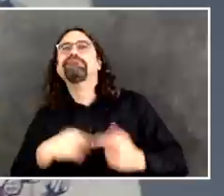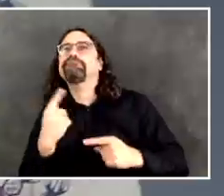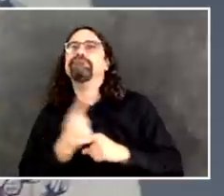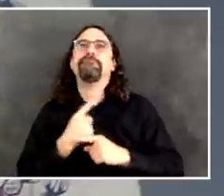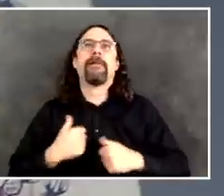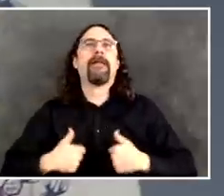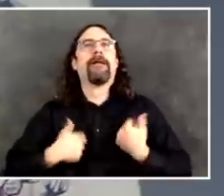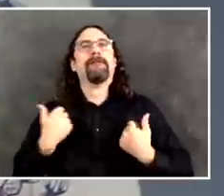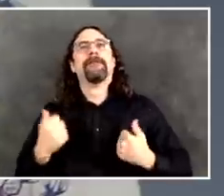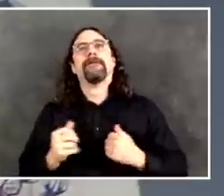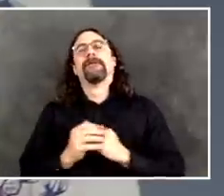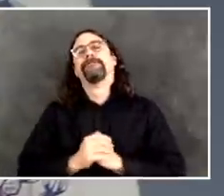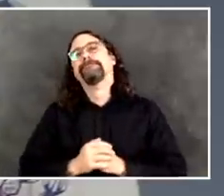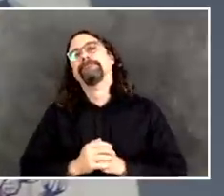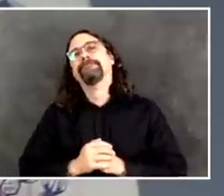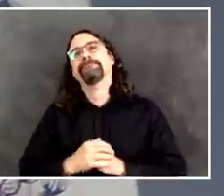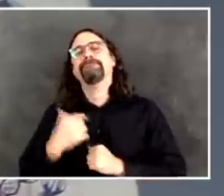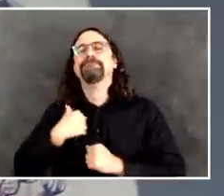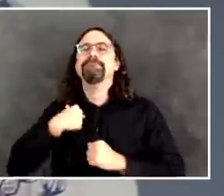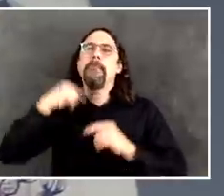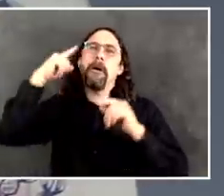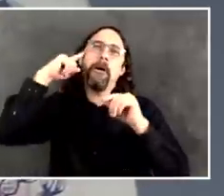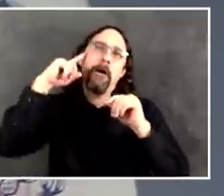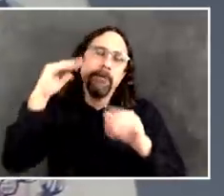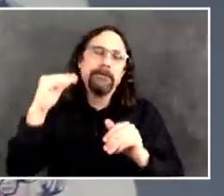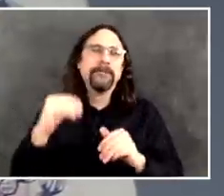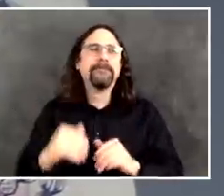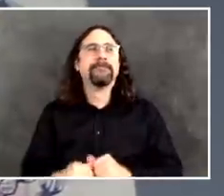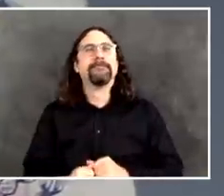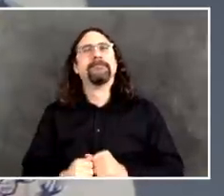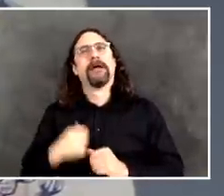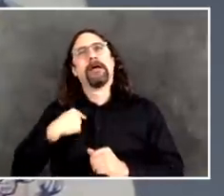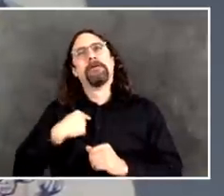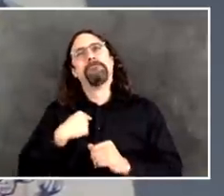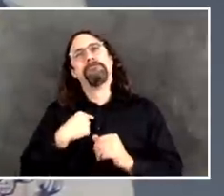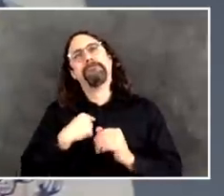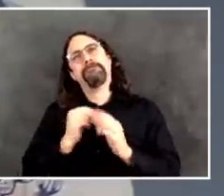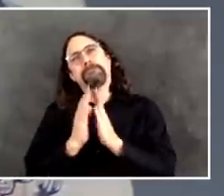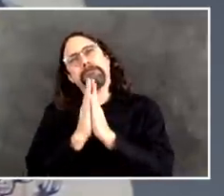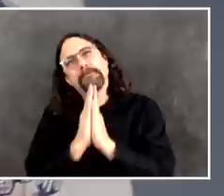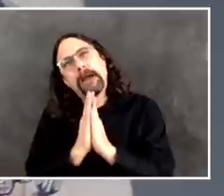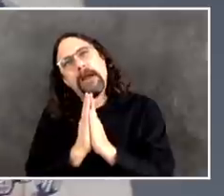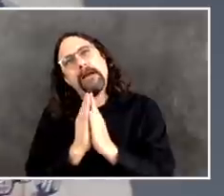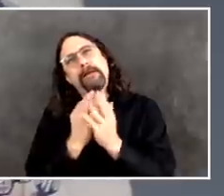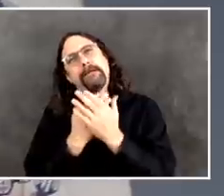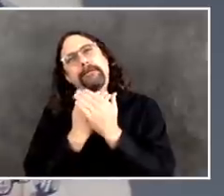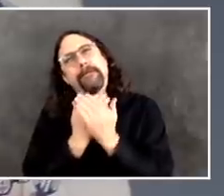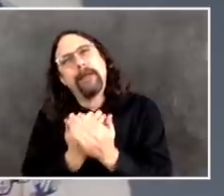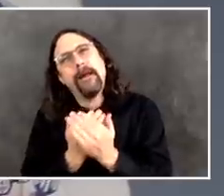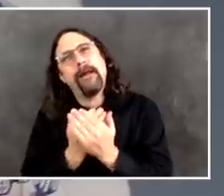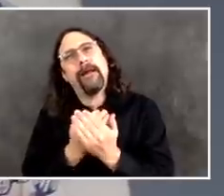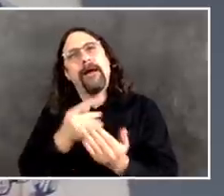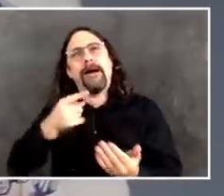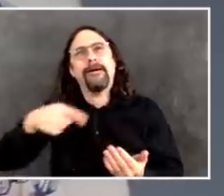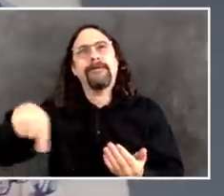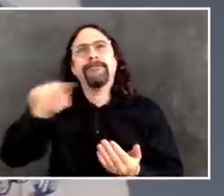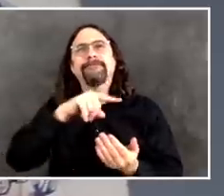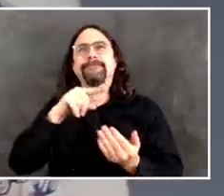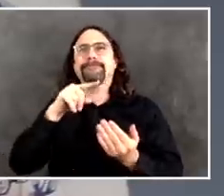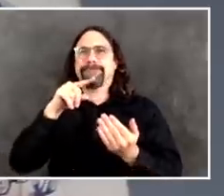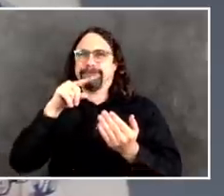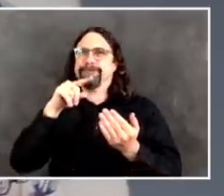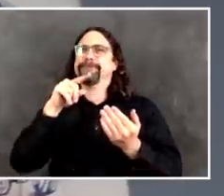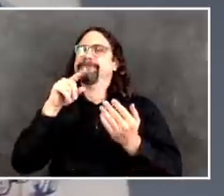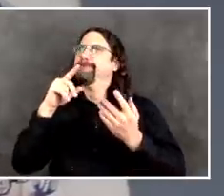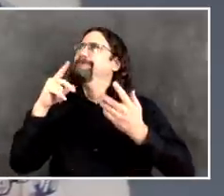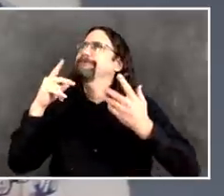little things a whole lot more. But right now the question is how do we get there? And I